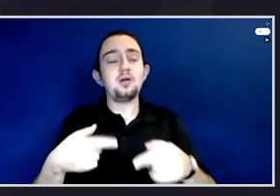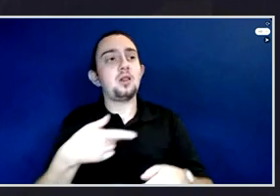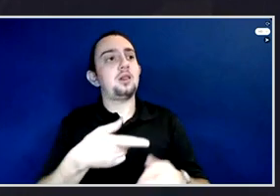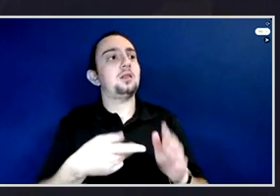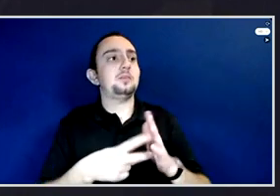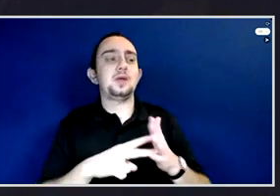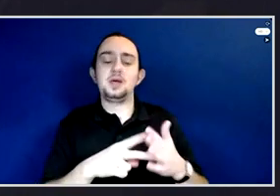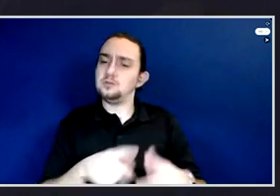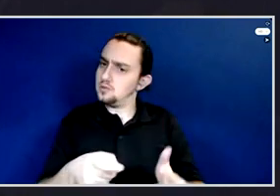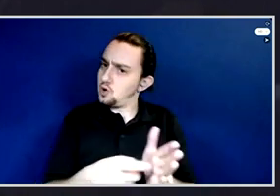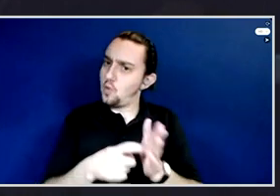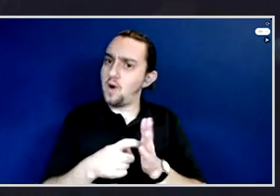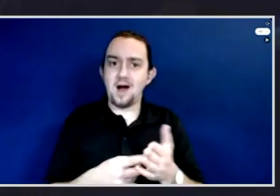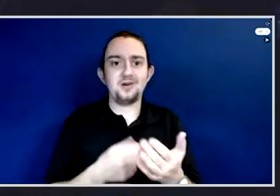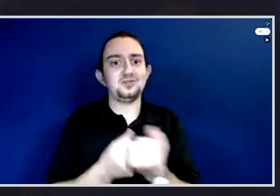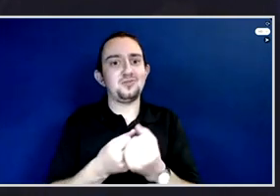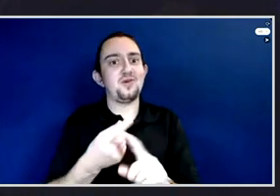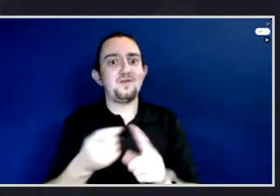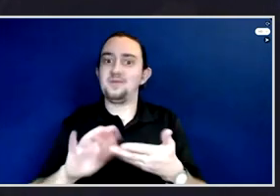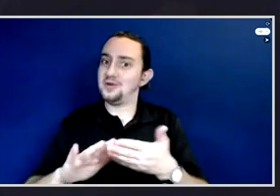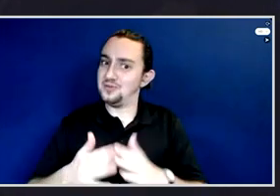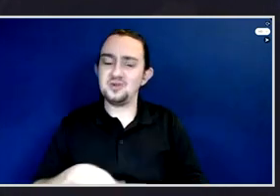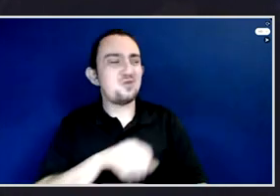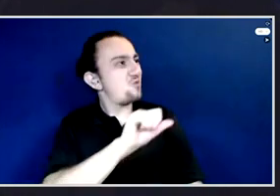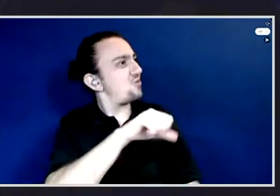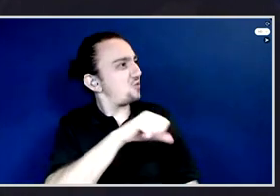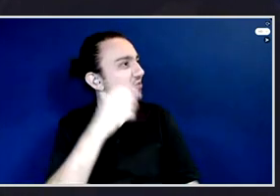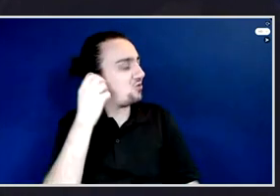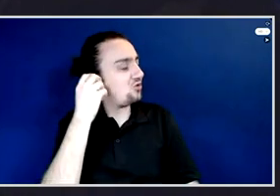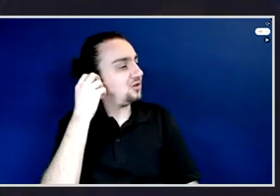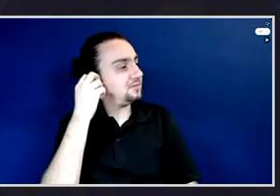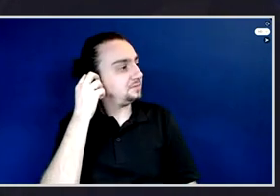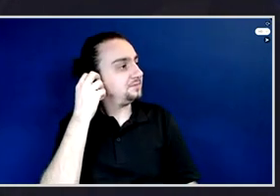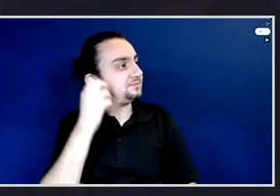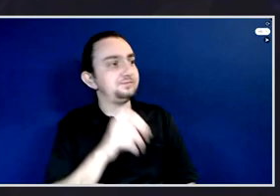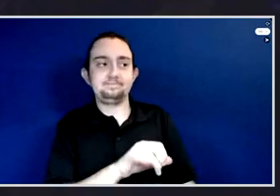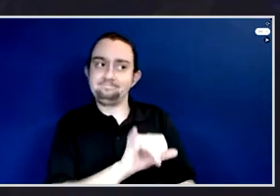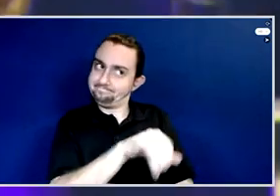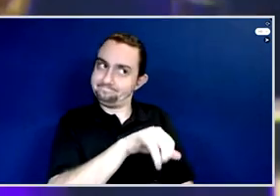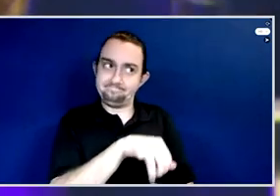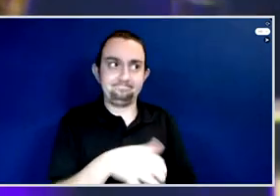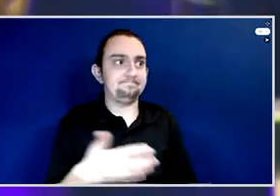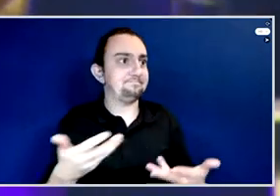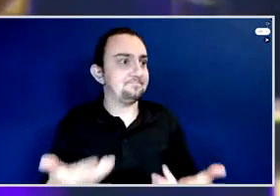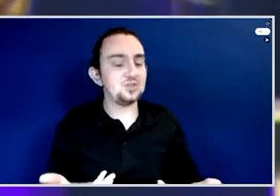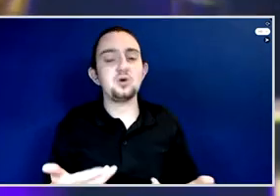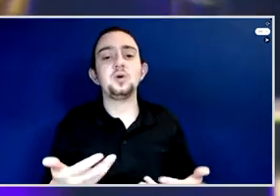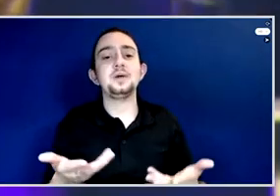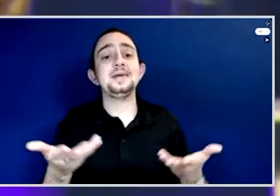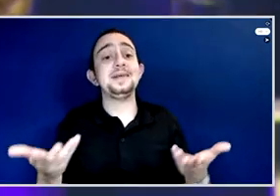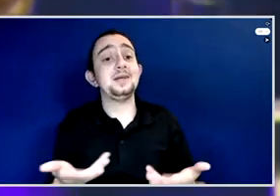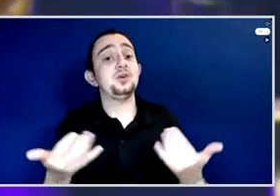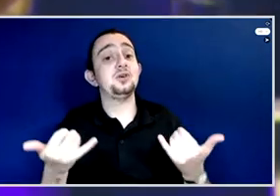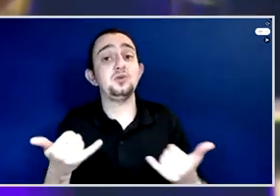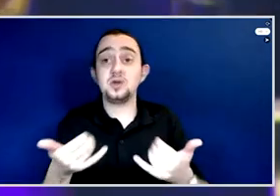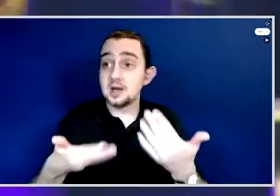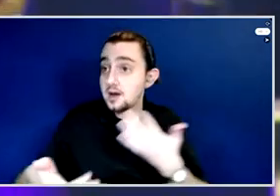You already encouraged us today. So now, when we are in danger, we need support from worldwide.